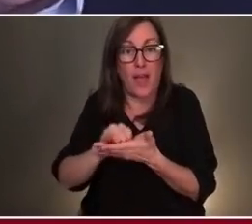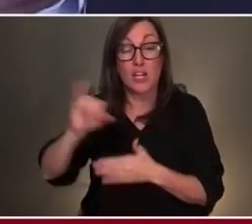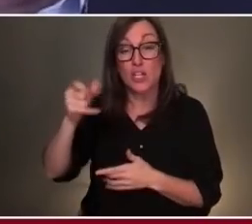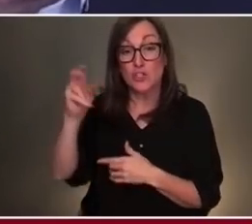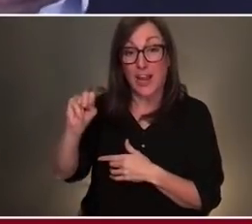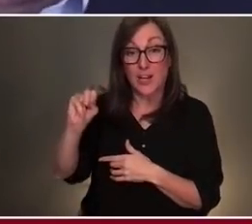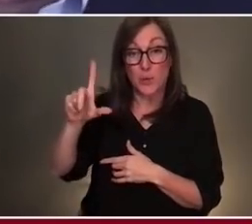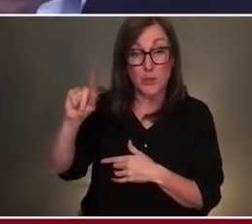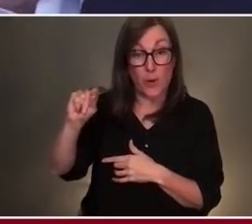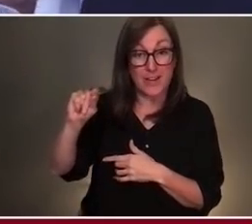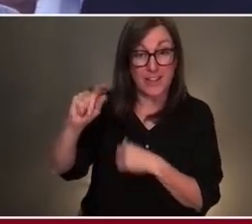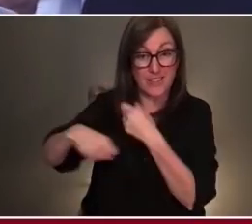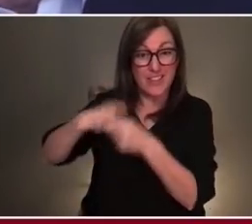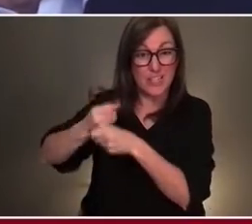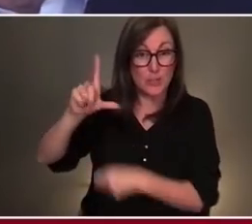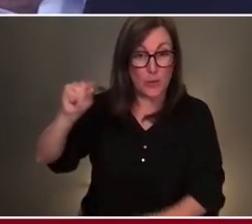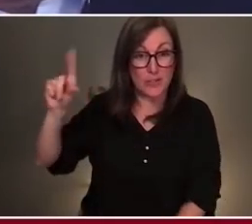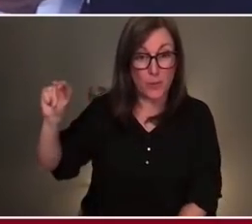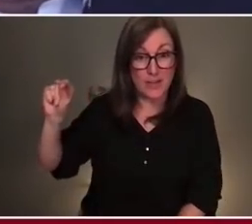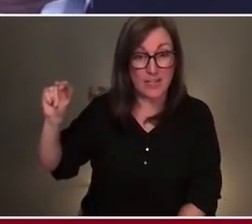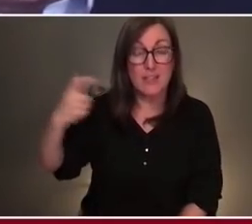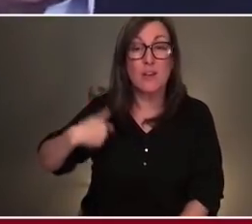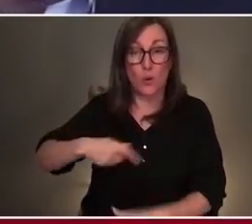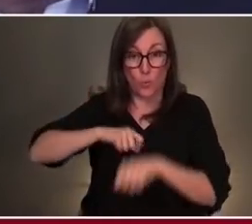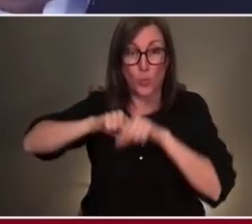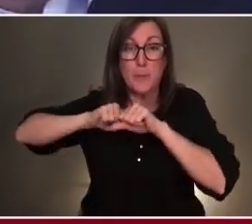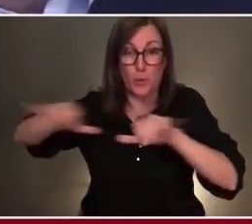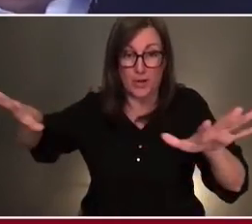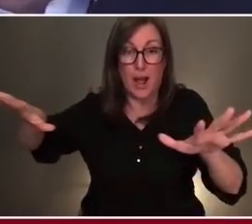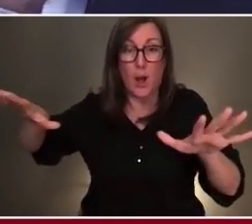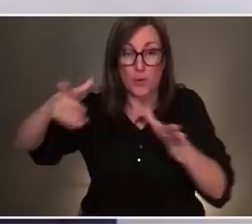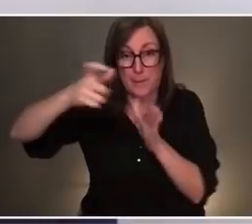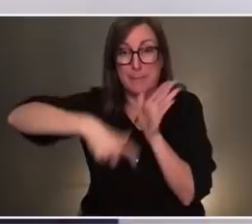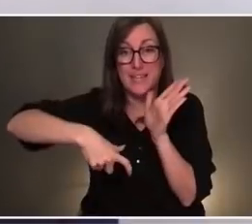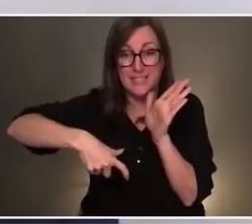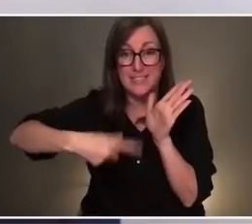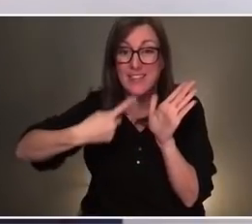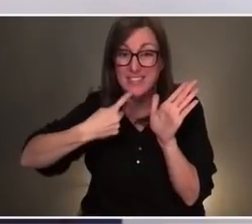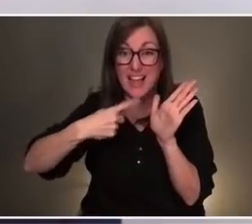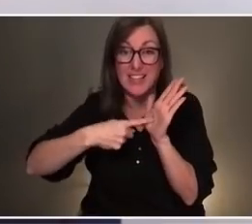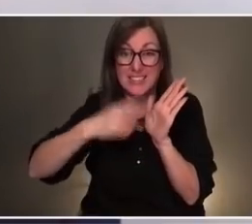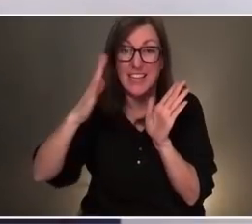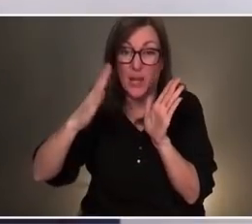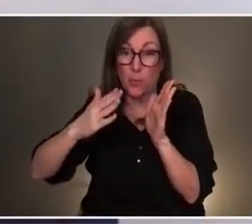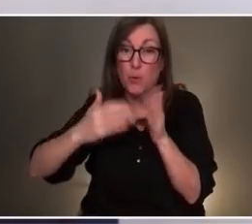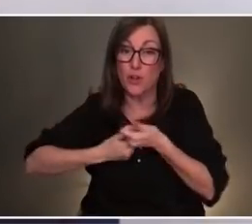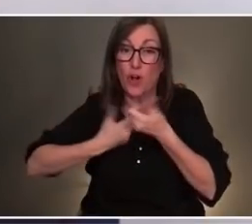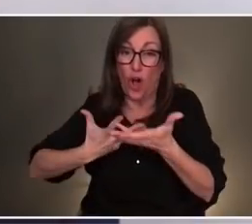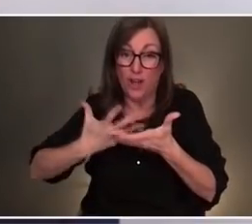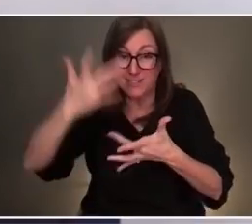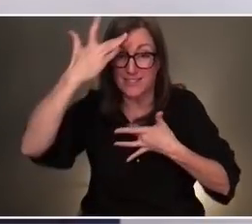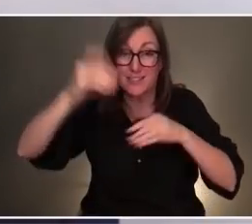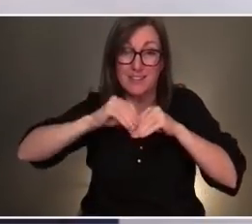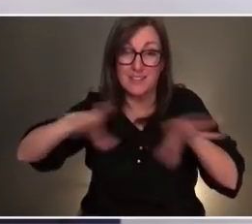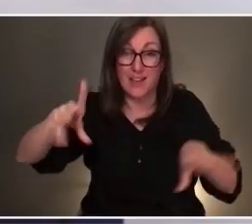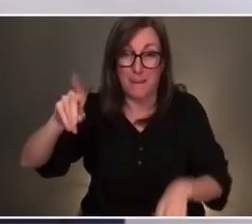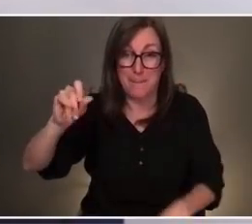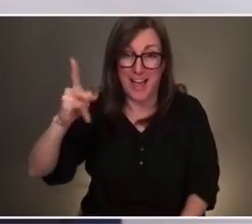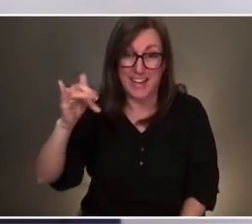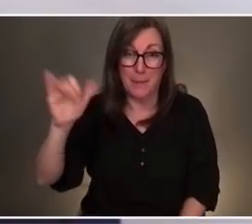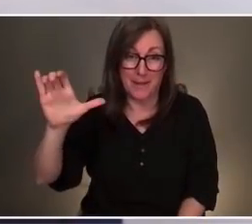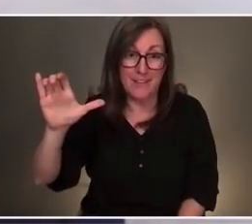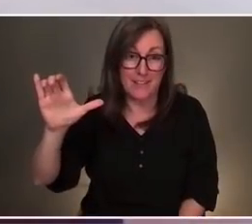20th of 2020, we actually put out a piece saying that this was going to cause the next pandemic, and we had to move quickly.